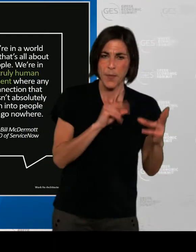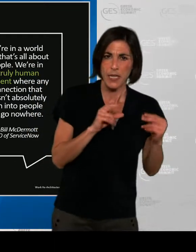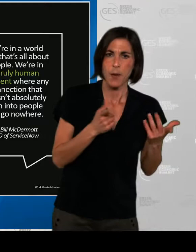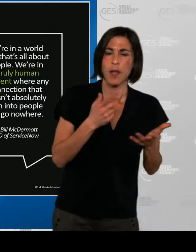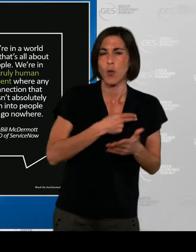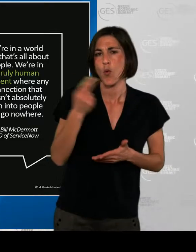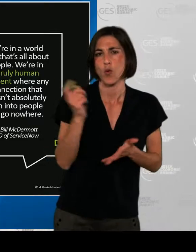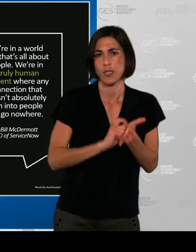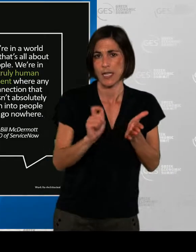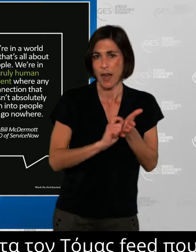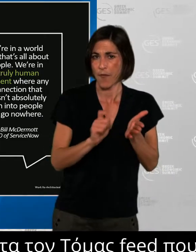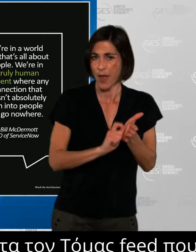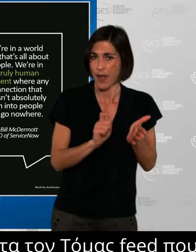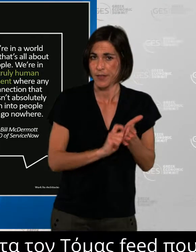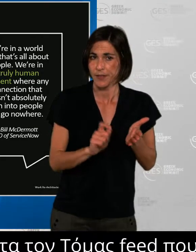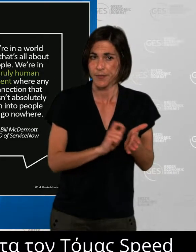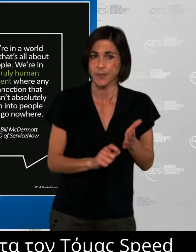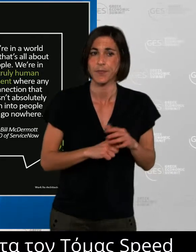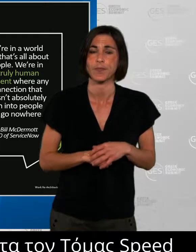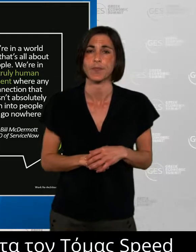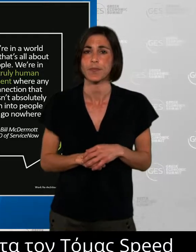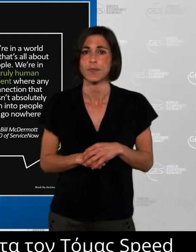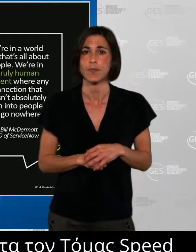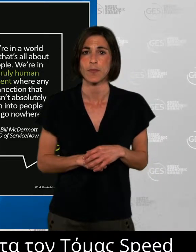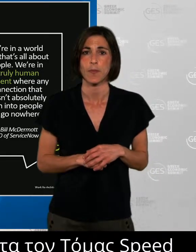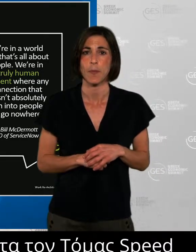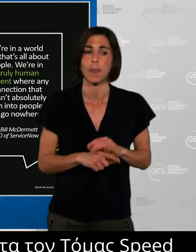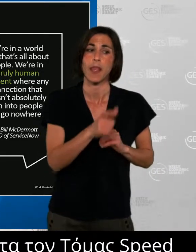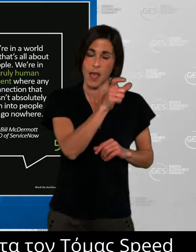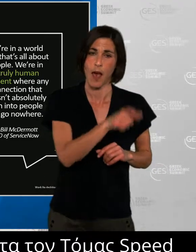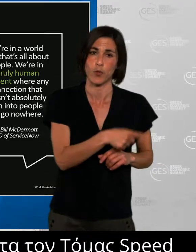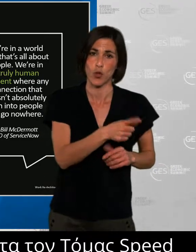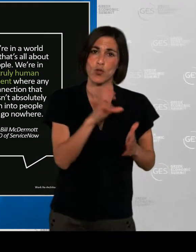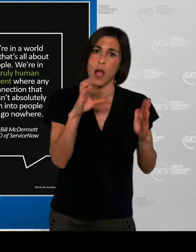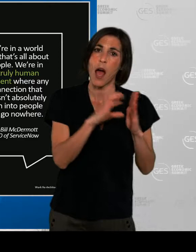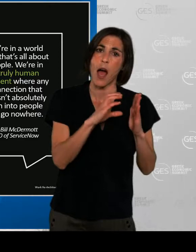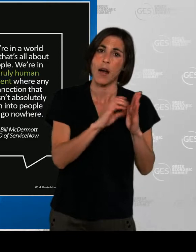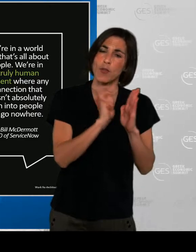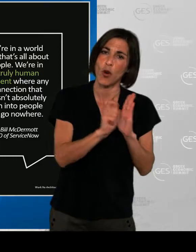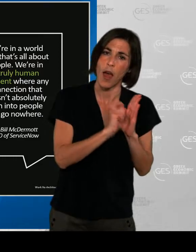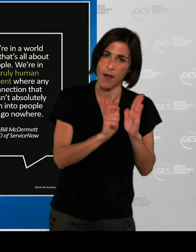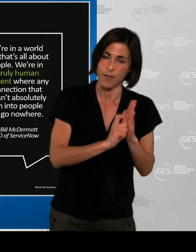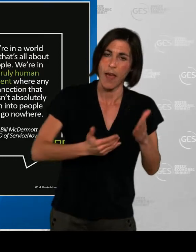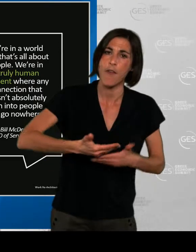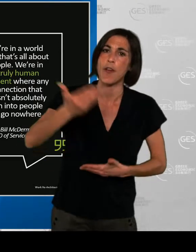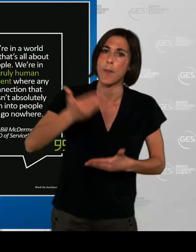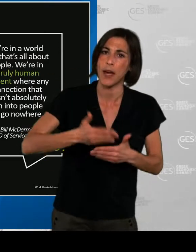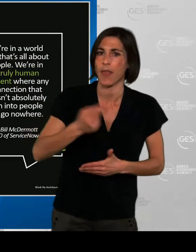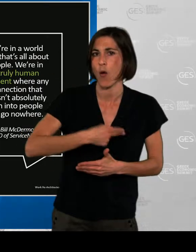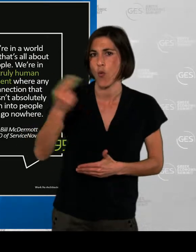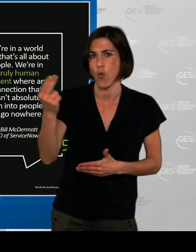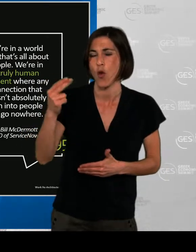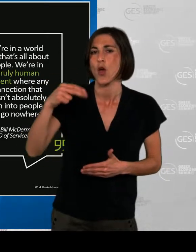columnist for the New York Times. And he referred to what we're experiencing now as a